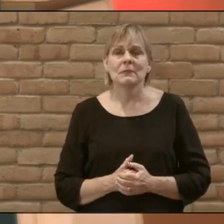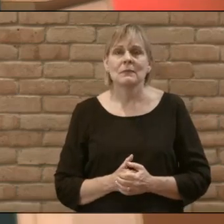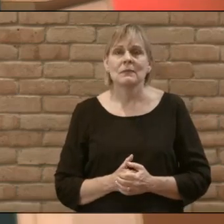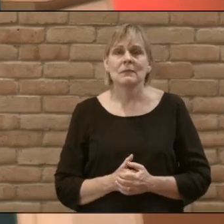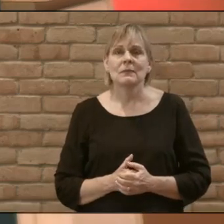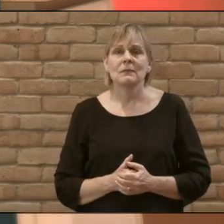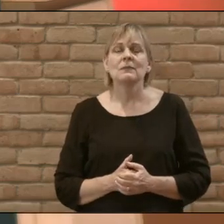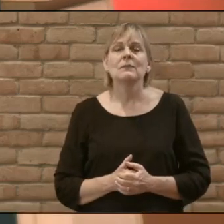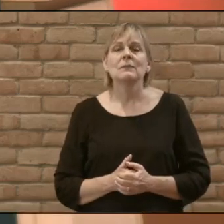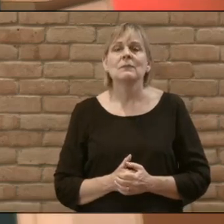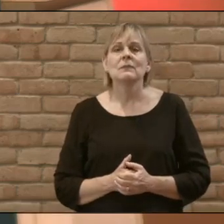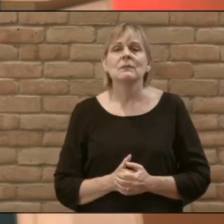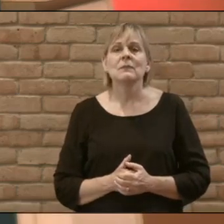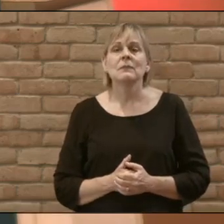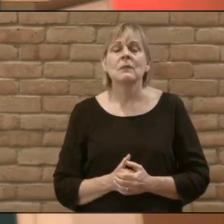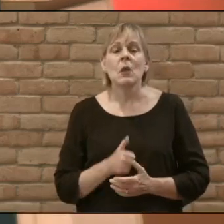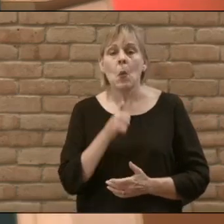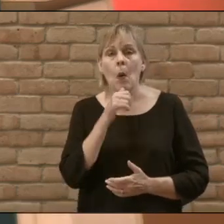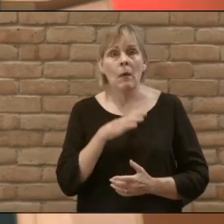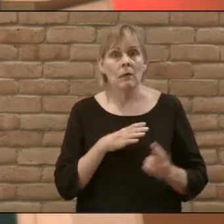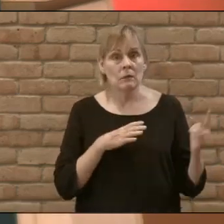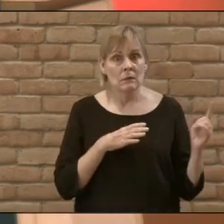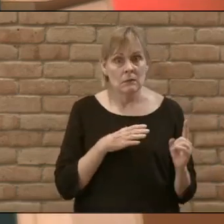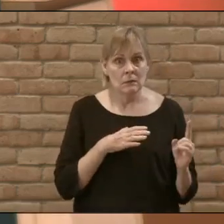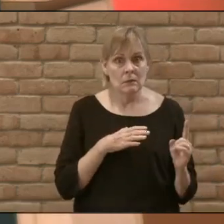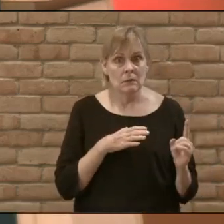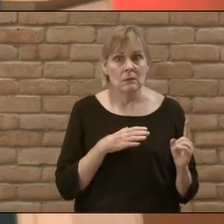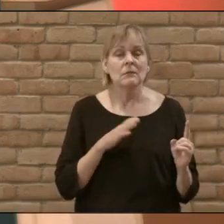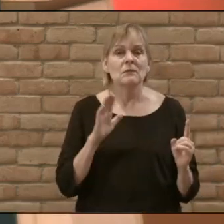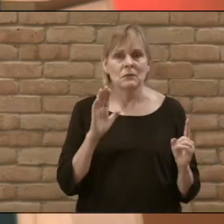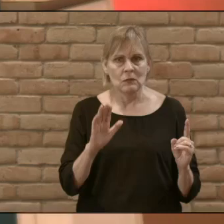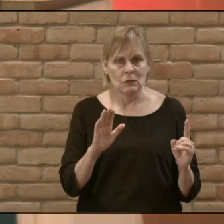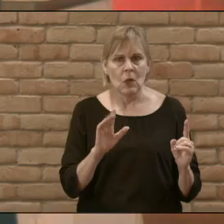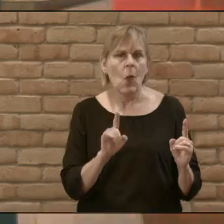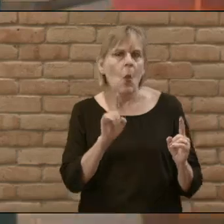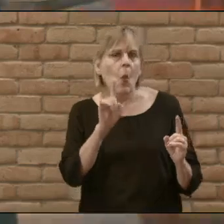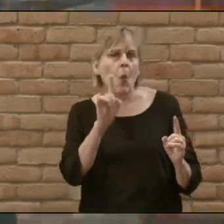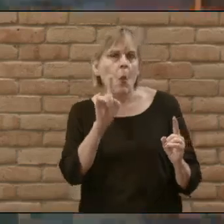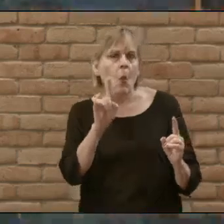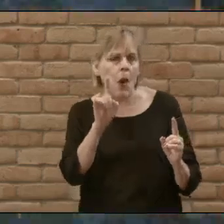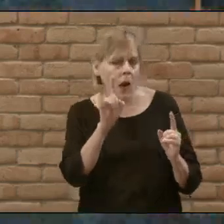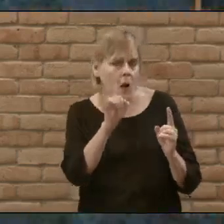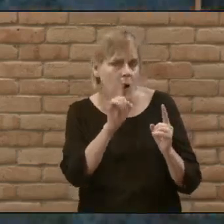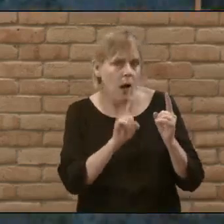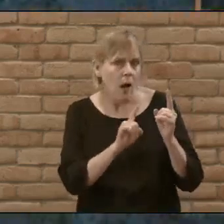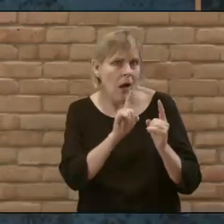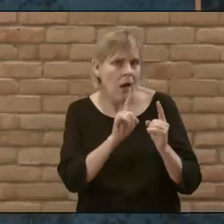in requiring this woman to come forward and publicly identify herself one on one